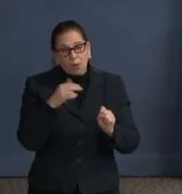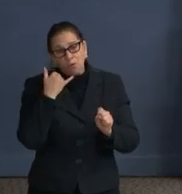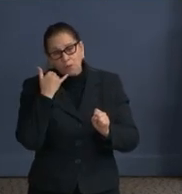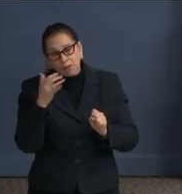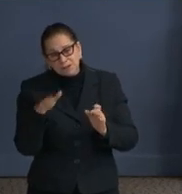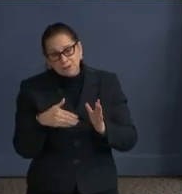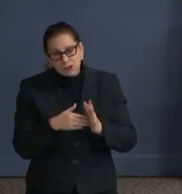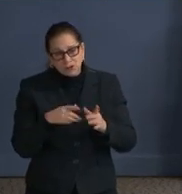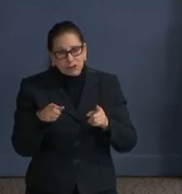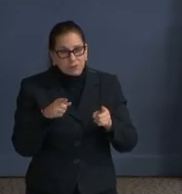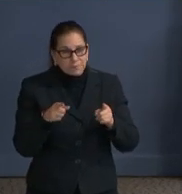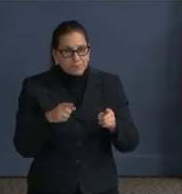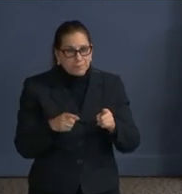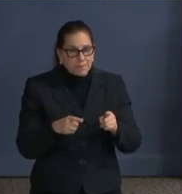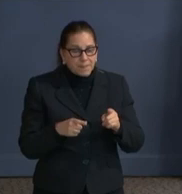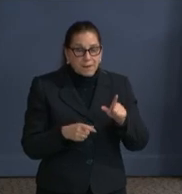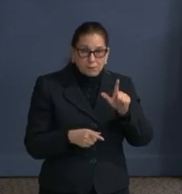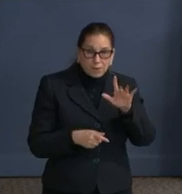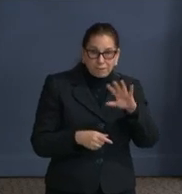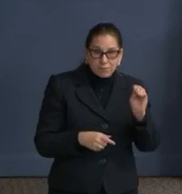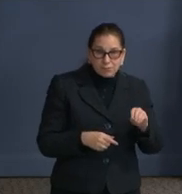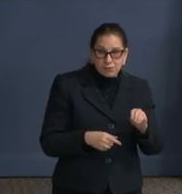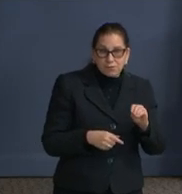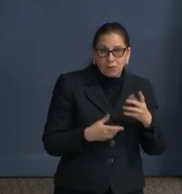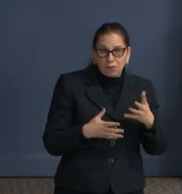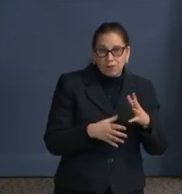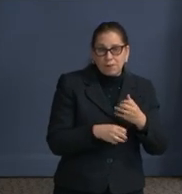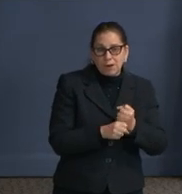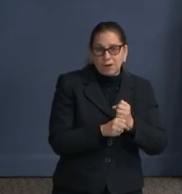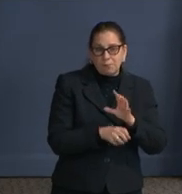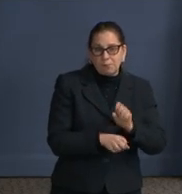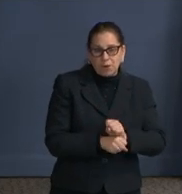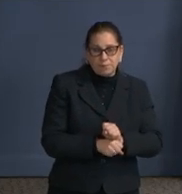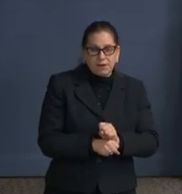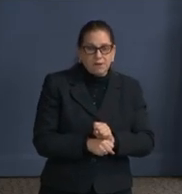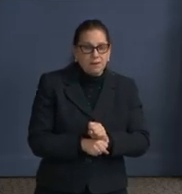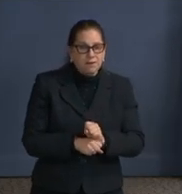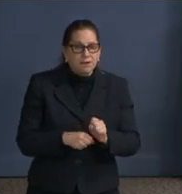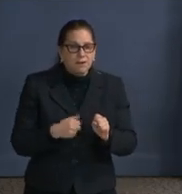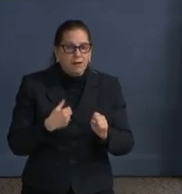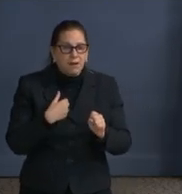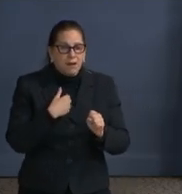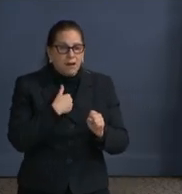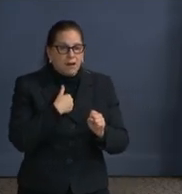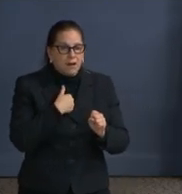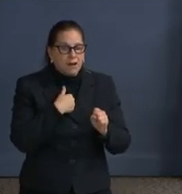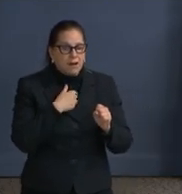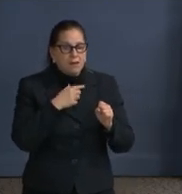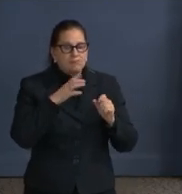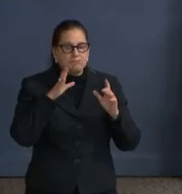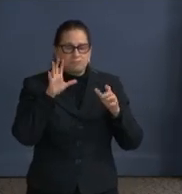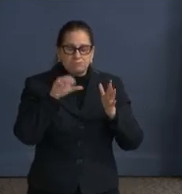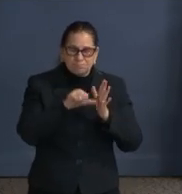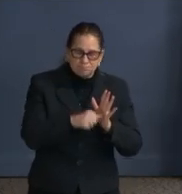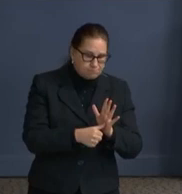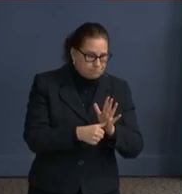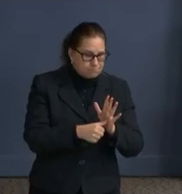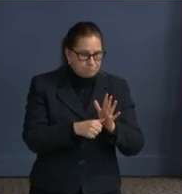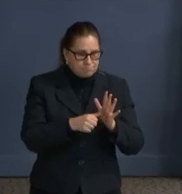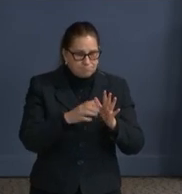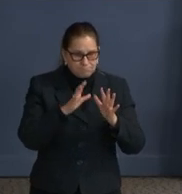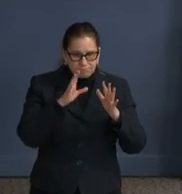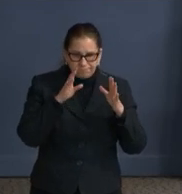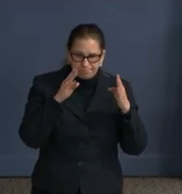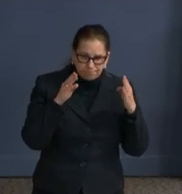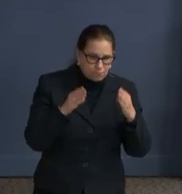the next day. So we are all absolutely focused on equity, equity and access in the vaccine, not only through the appointment